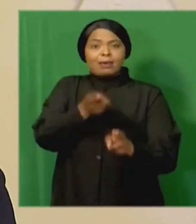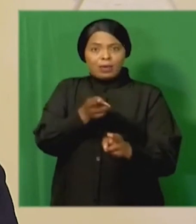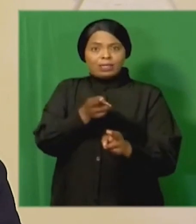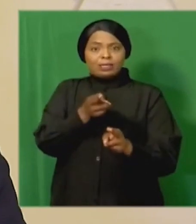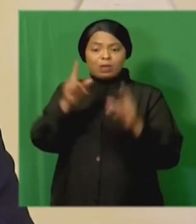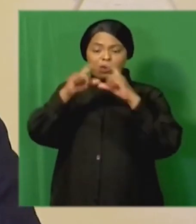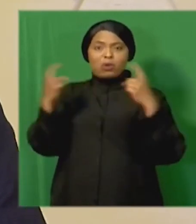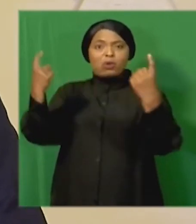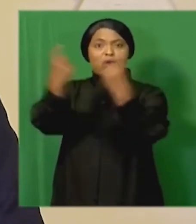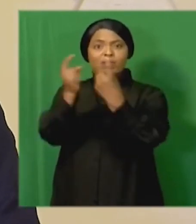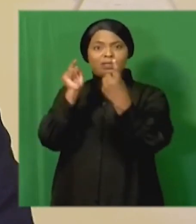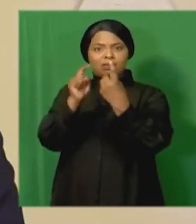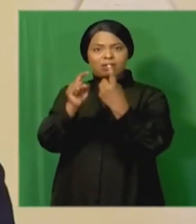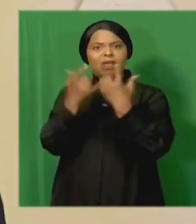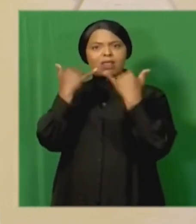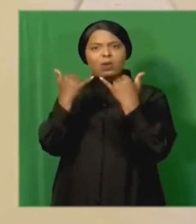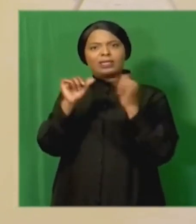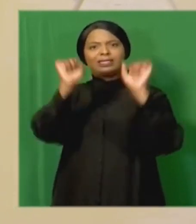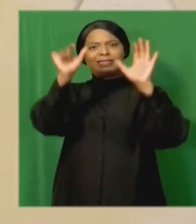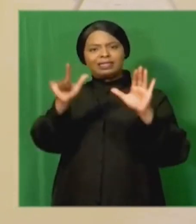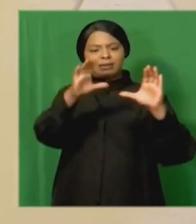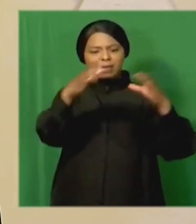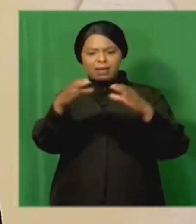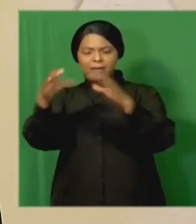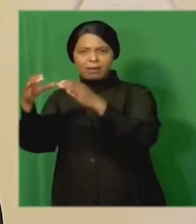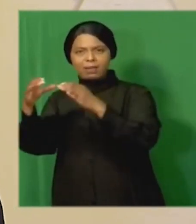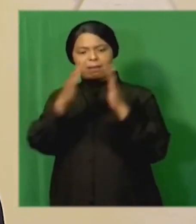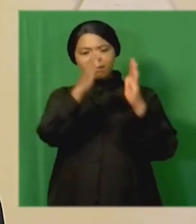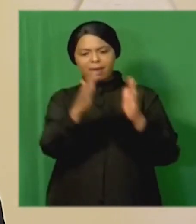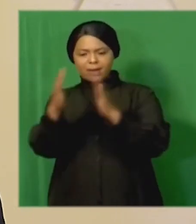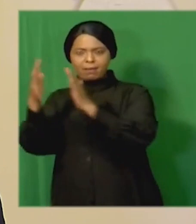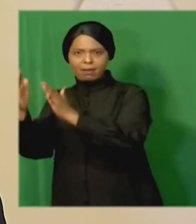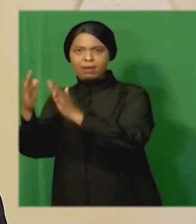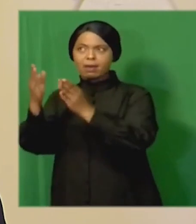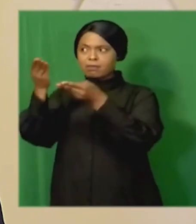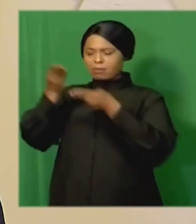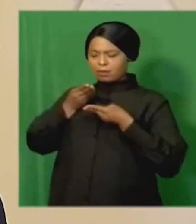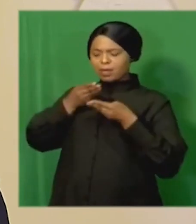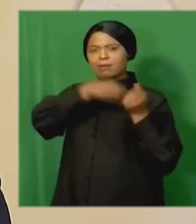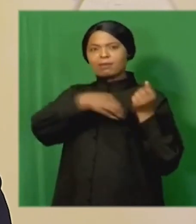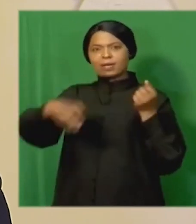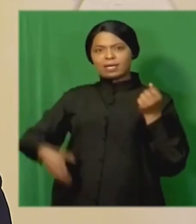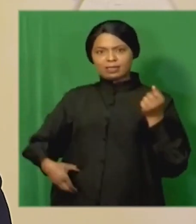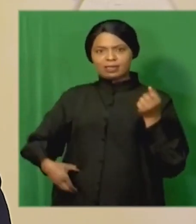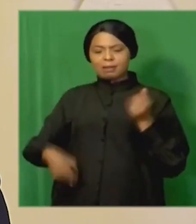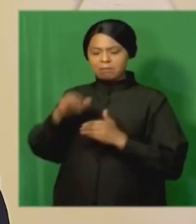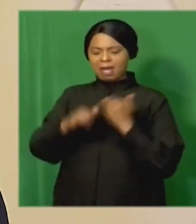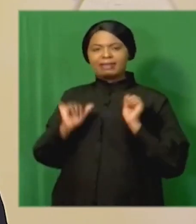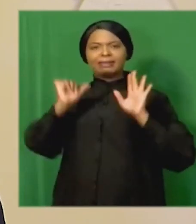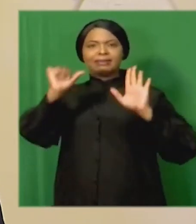Commission consisting of six parts was handed to the President over a period of six months.